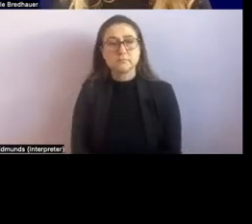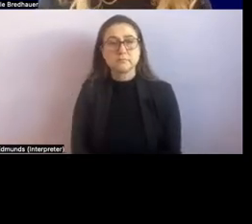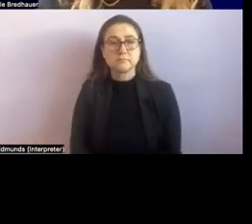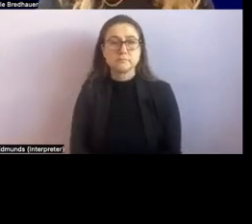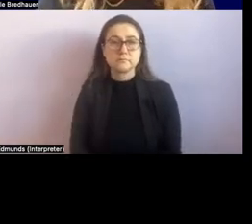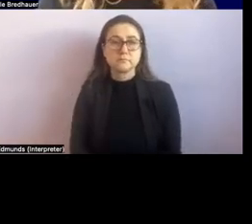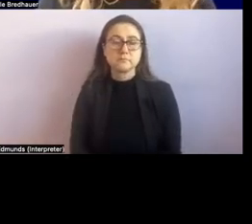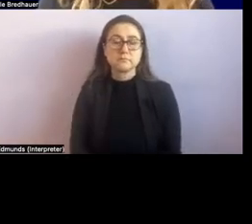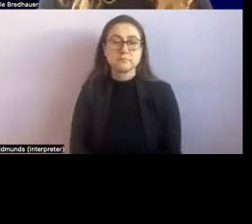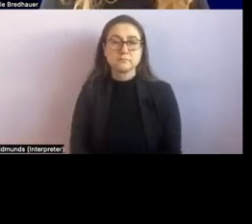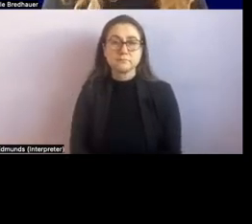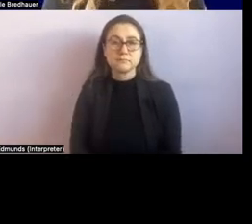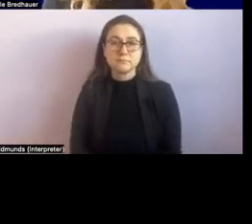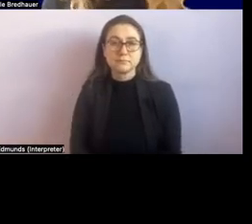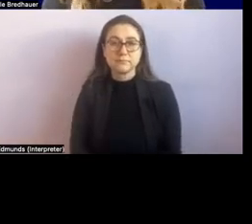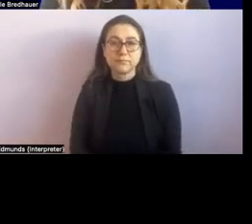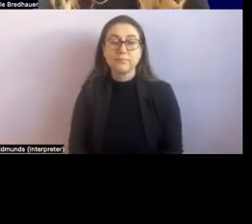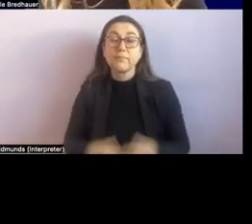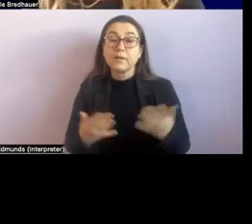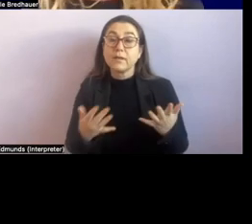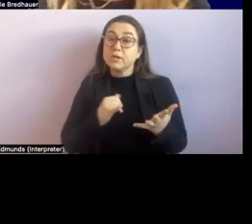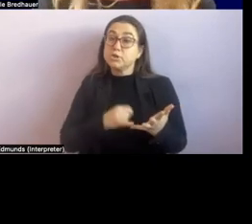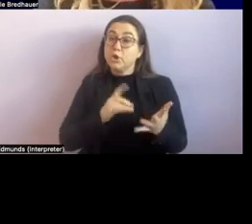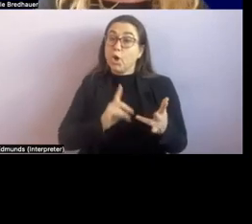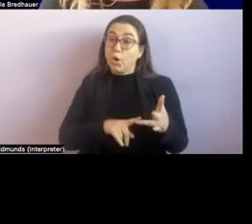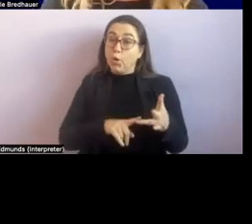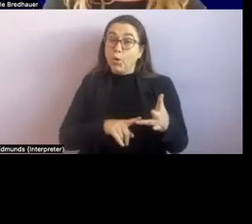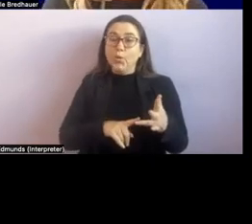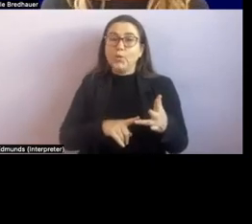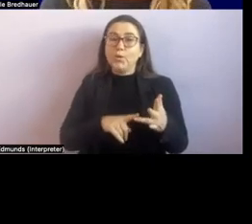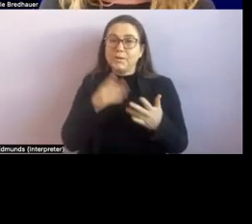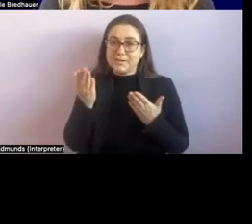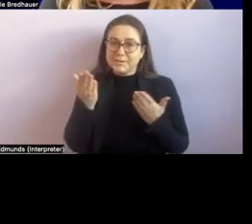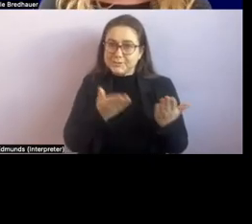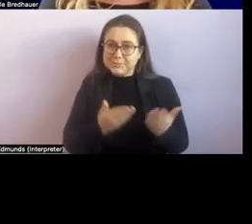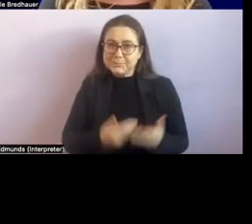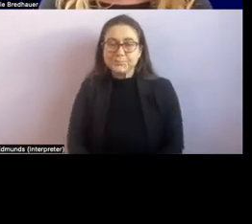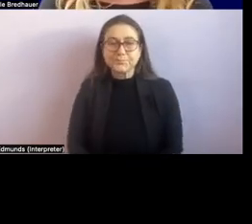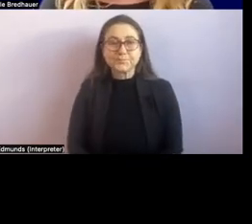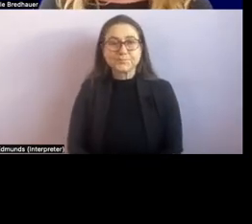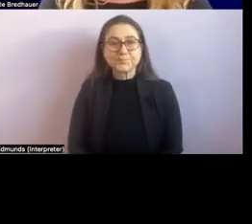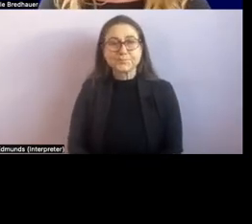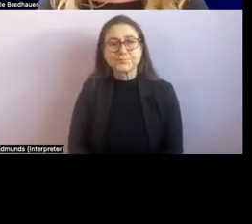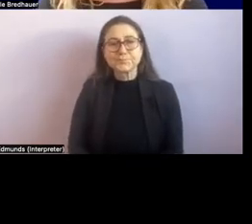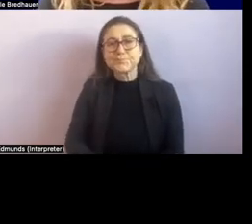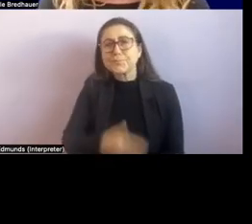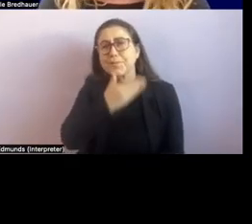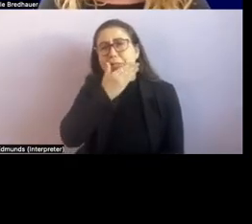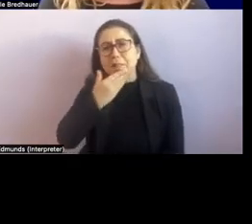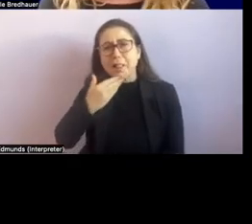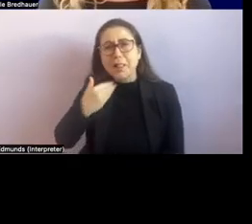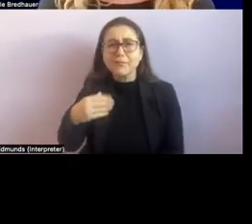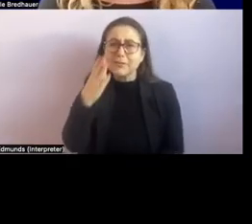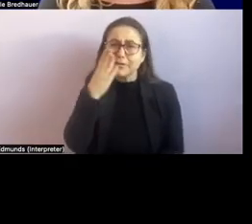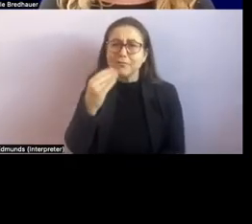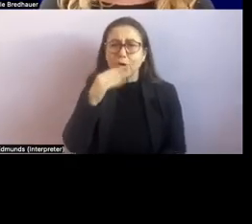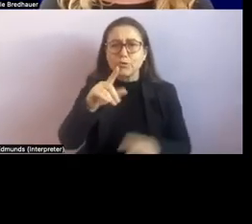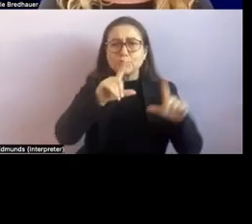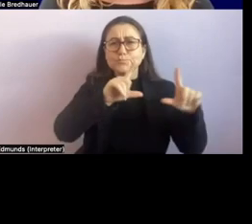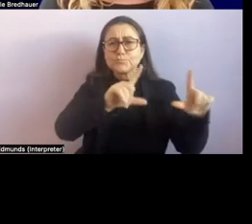So, on this slide, I've got some lovely images of